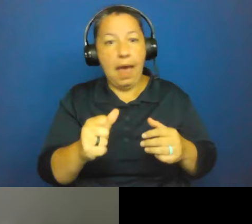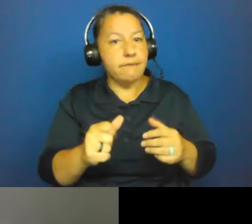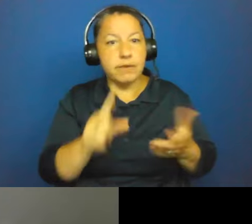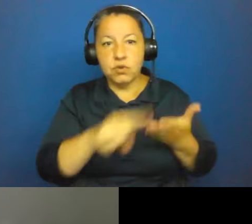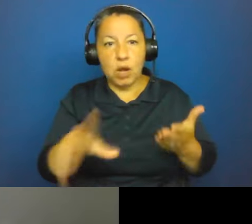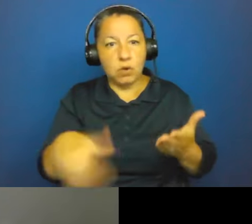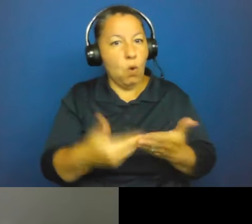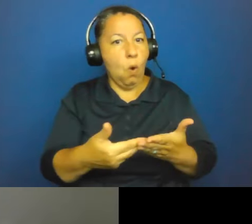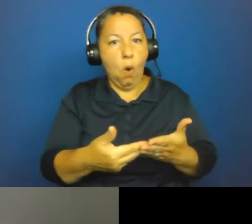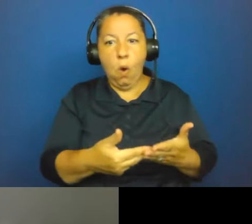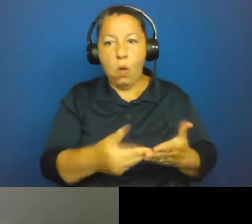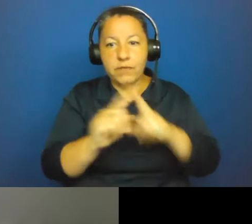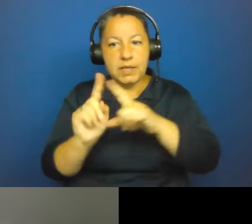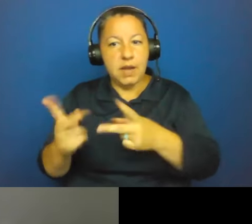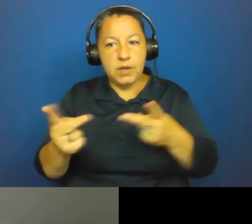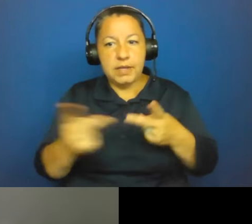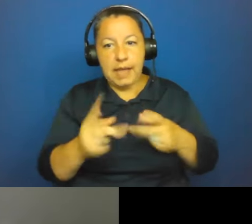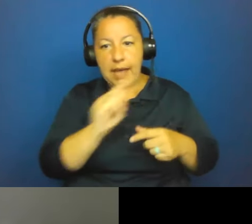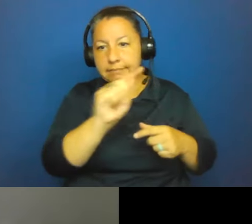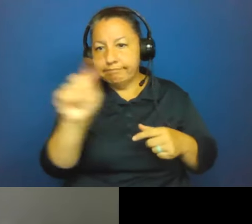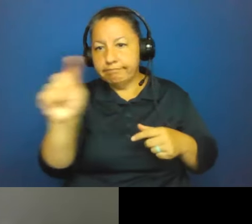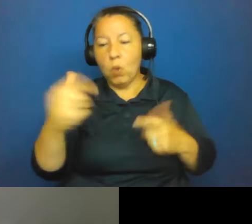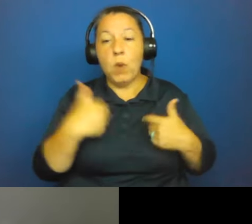on all the sites. We've got sites with much better preservation.